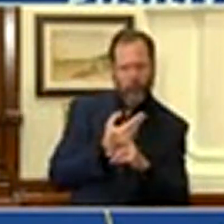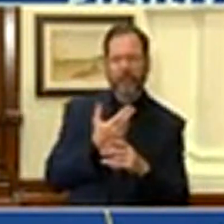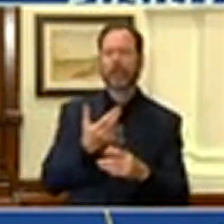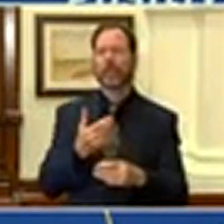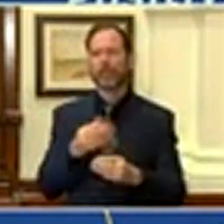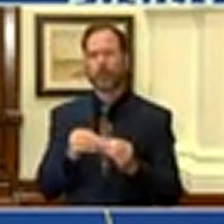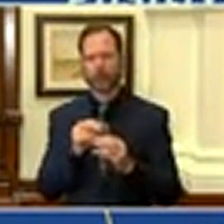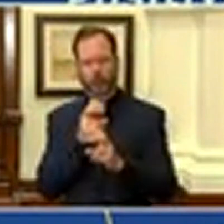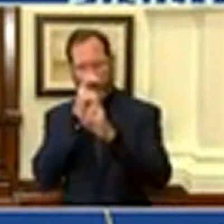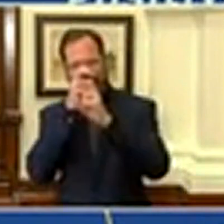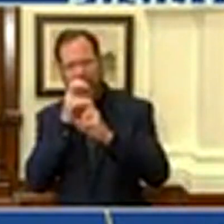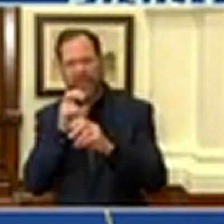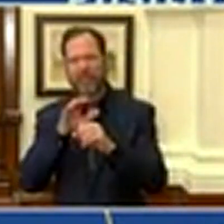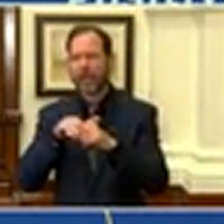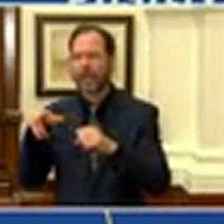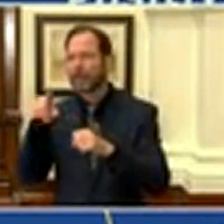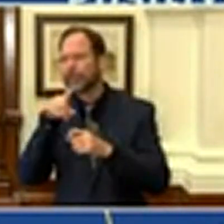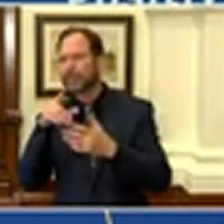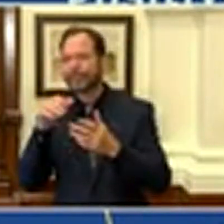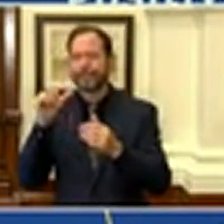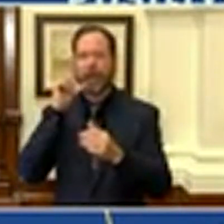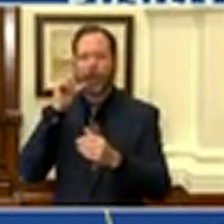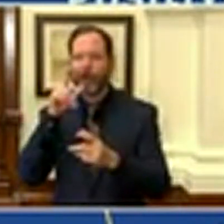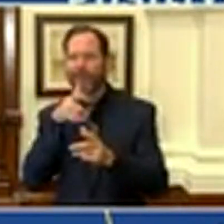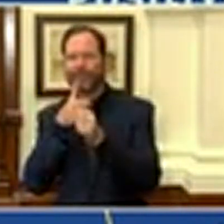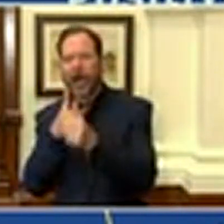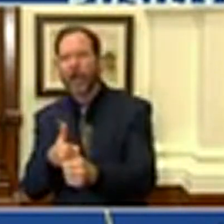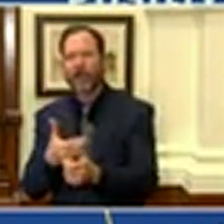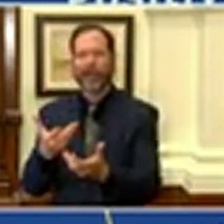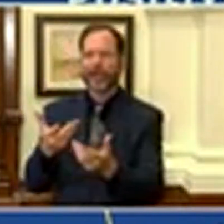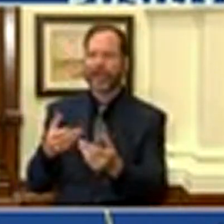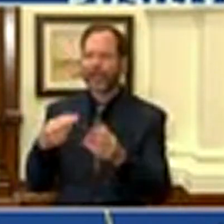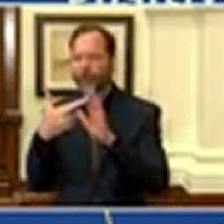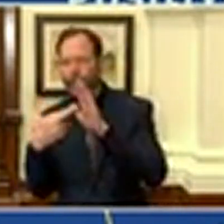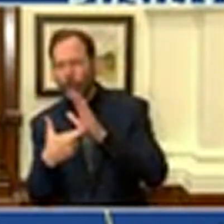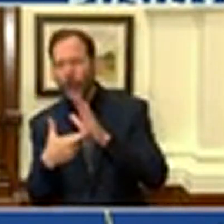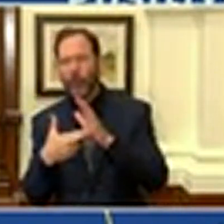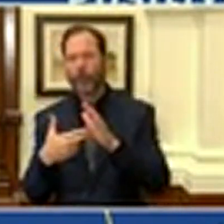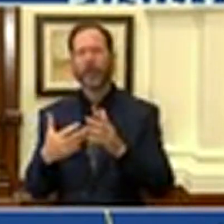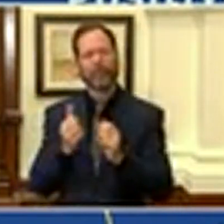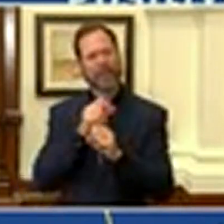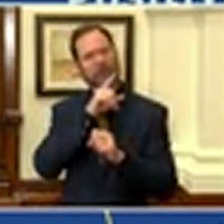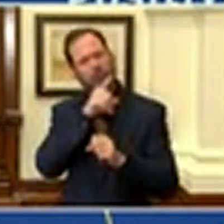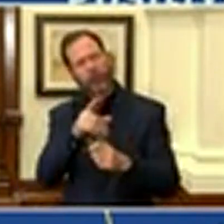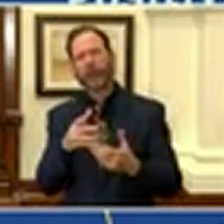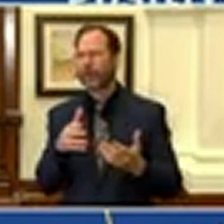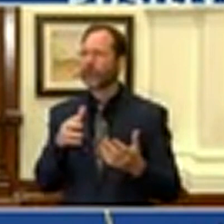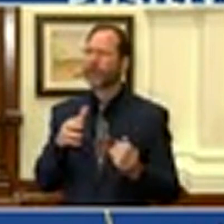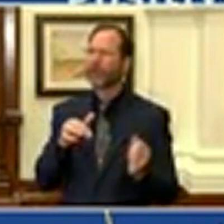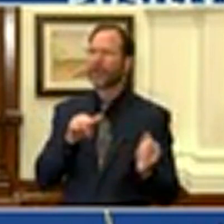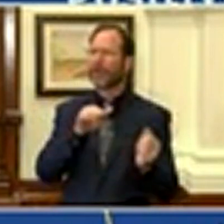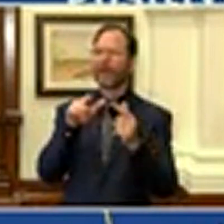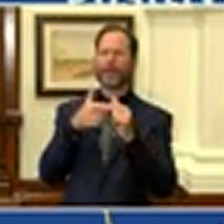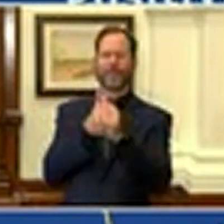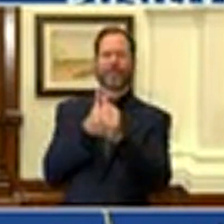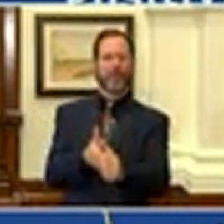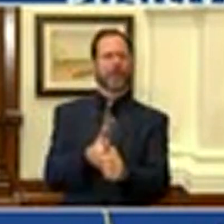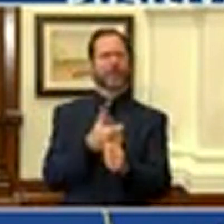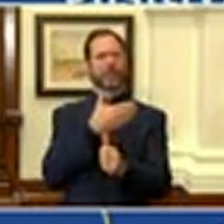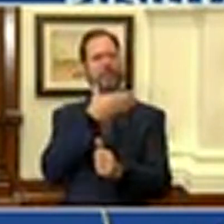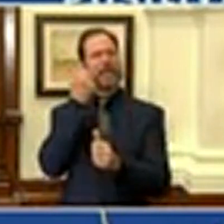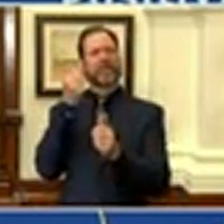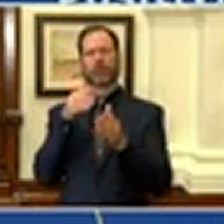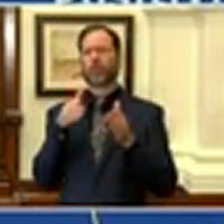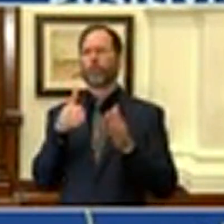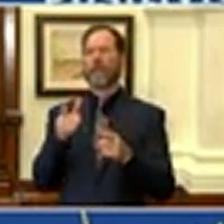down on places that are not following the protocols that have been established in here, making sure that everyone is following the best standards